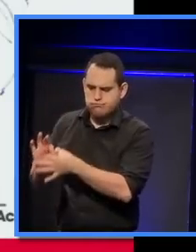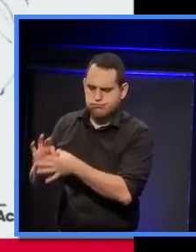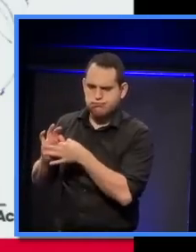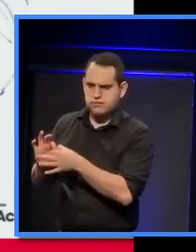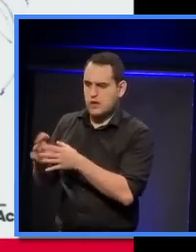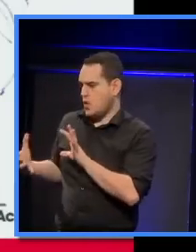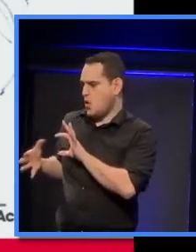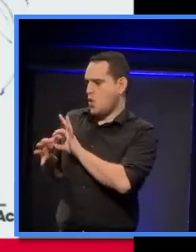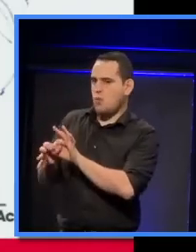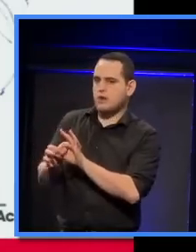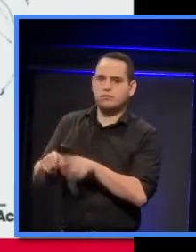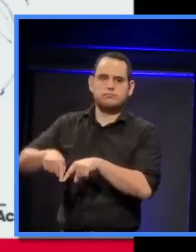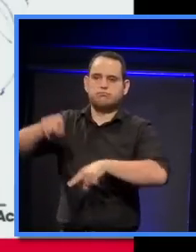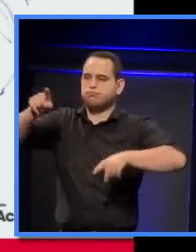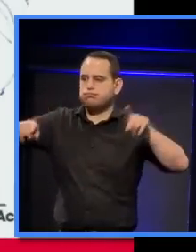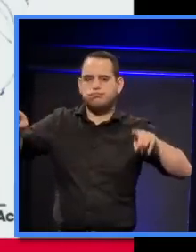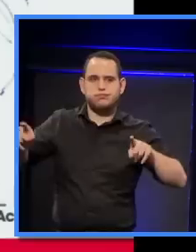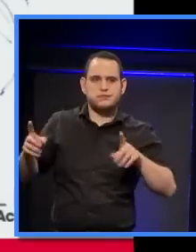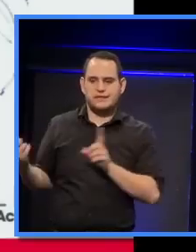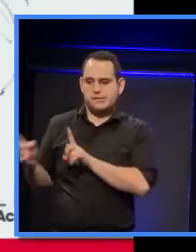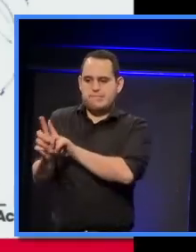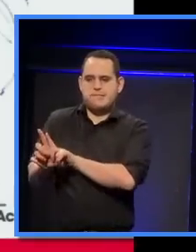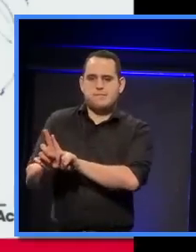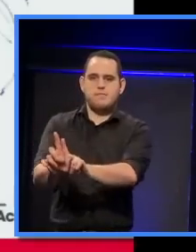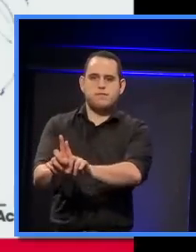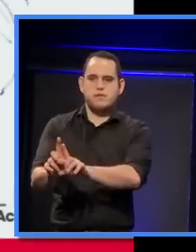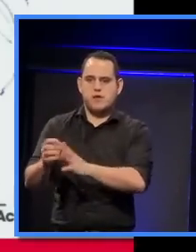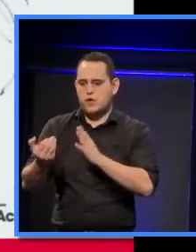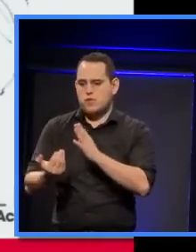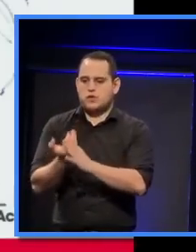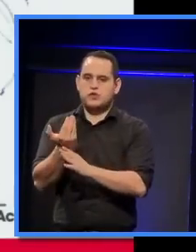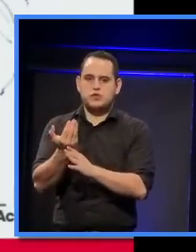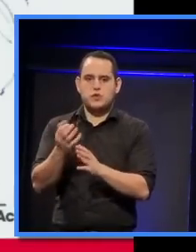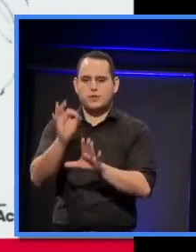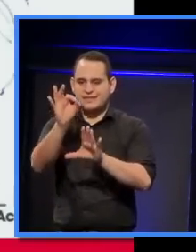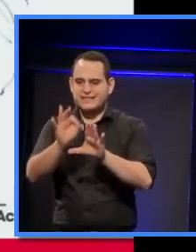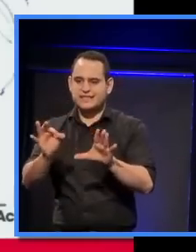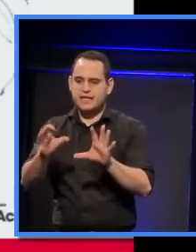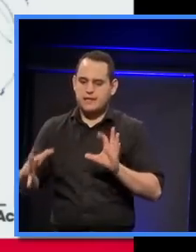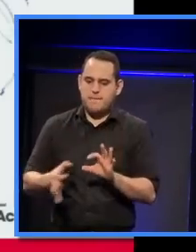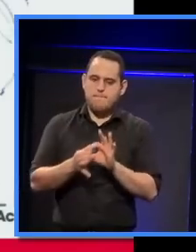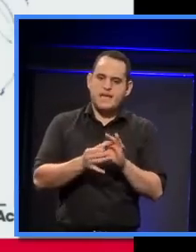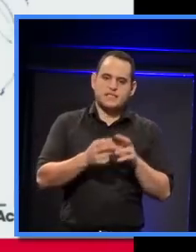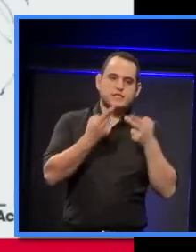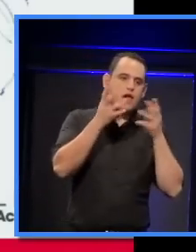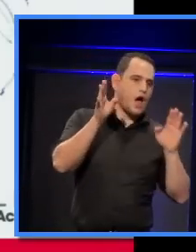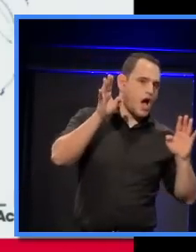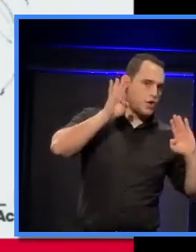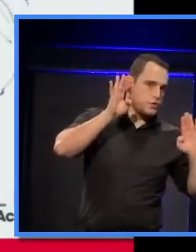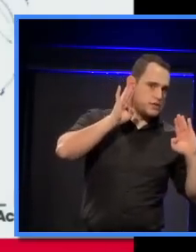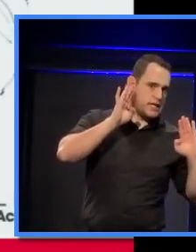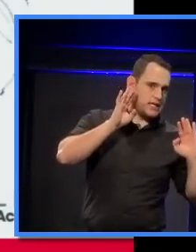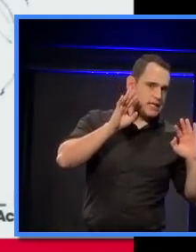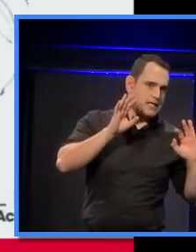collaboratively with architects and create new designs by using acoustical elements, but coming up with a new